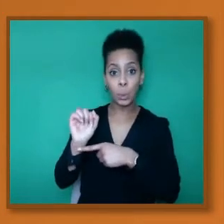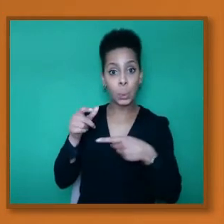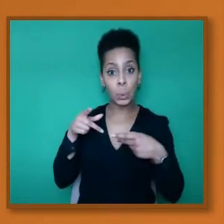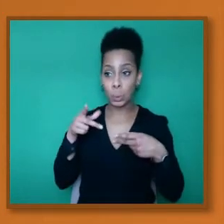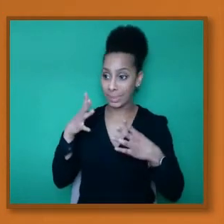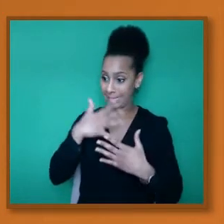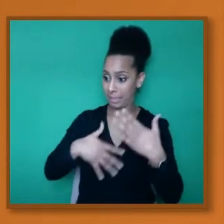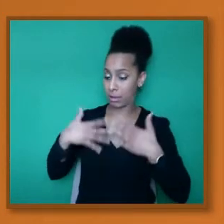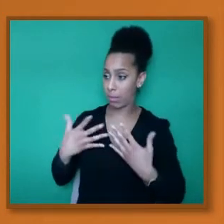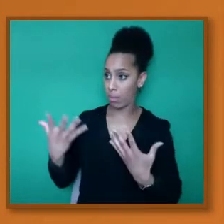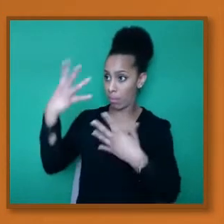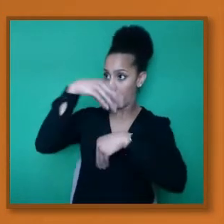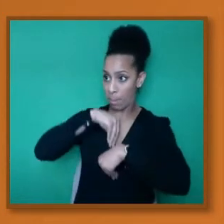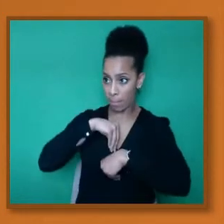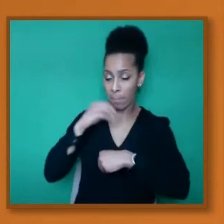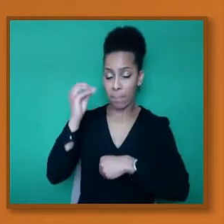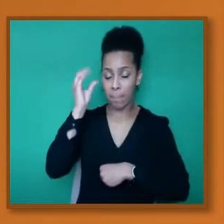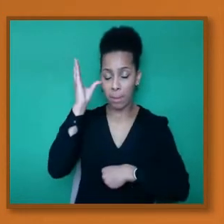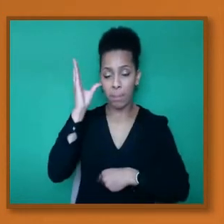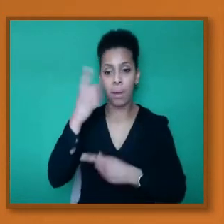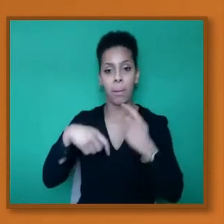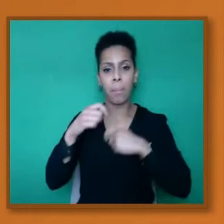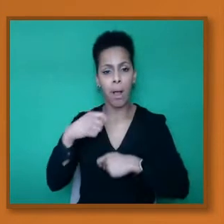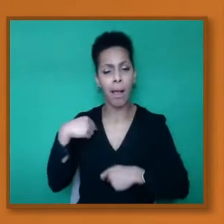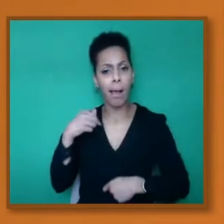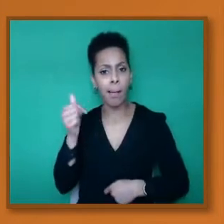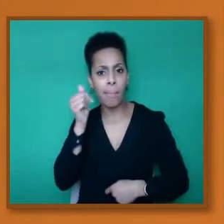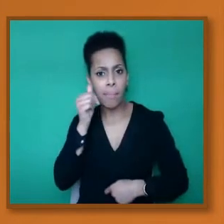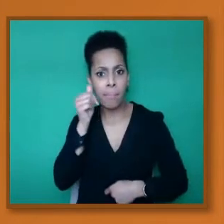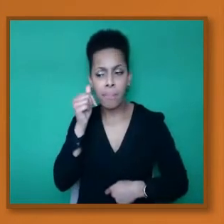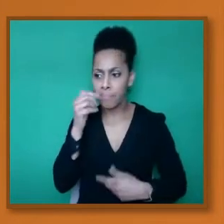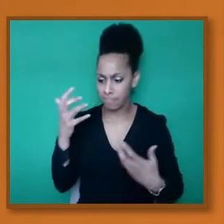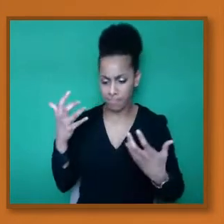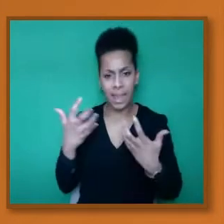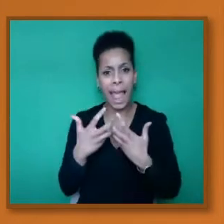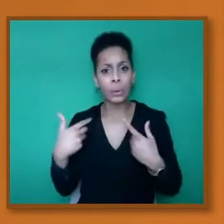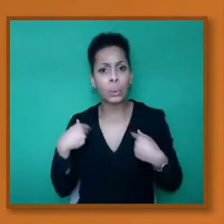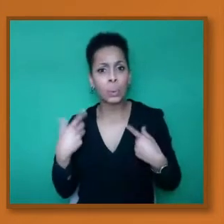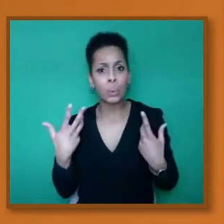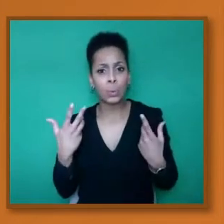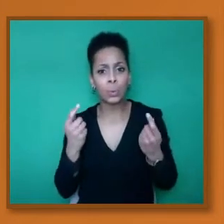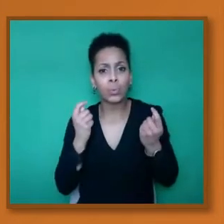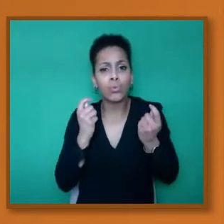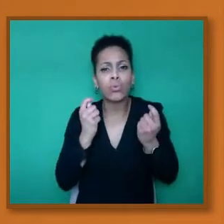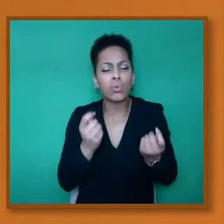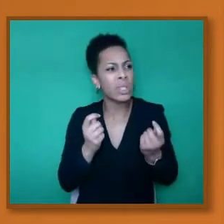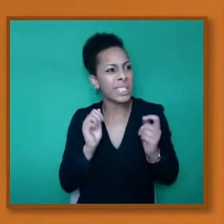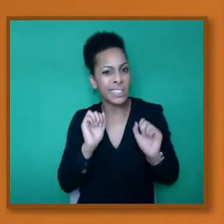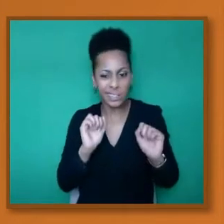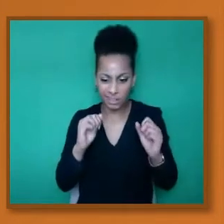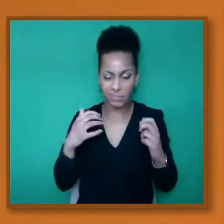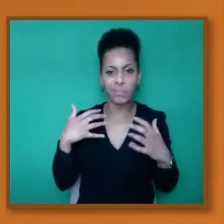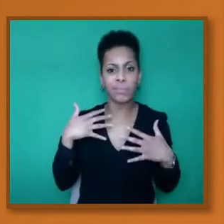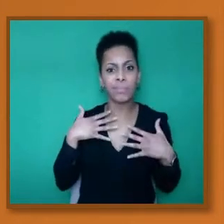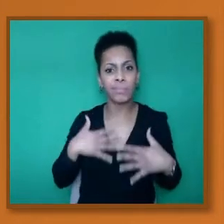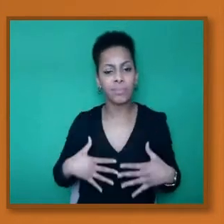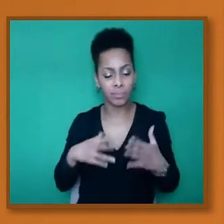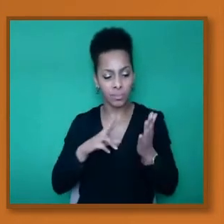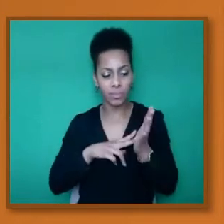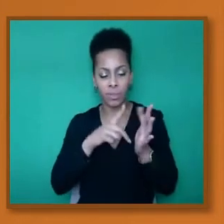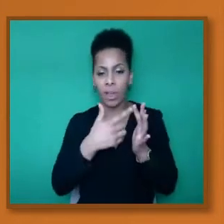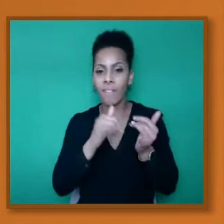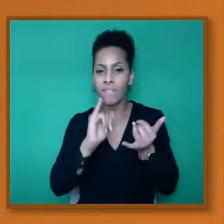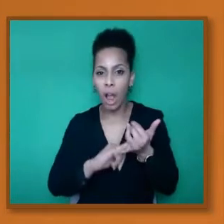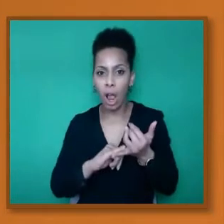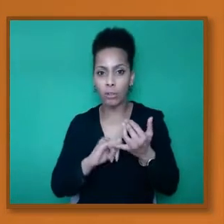can then find better ways of treating the aspects of the virus which is trying to